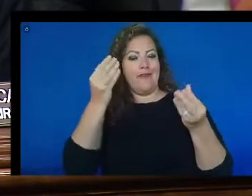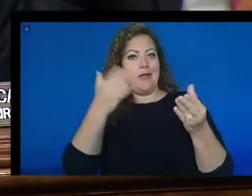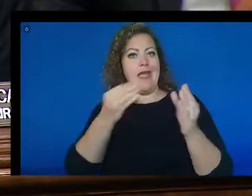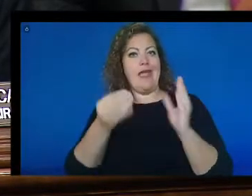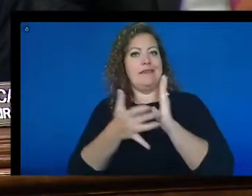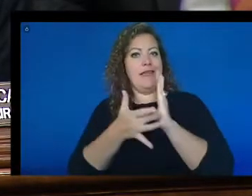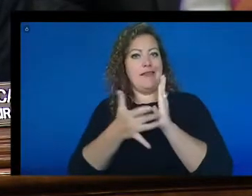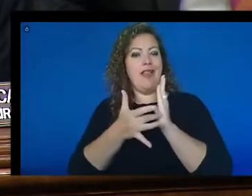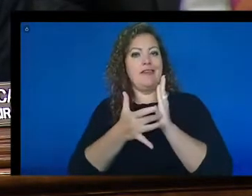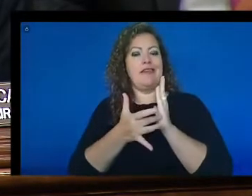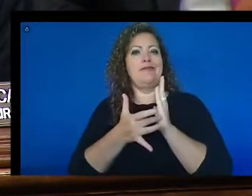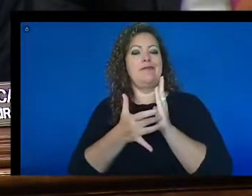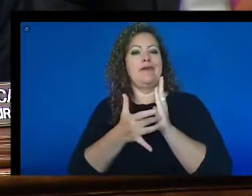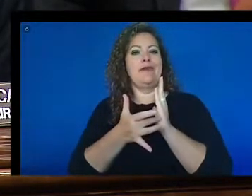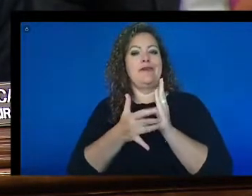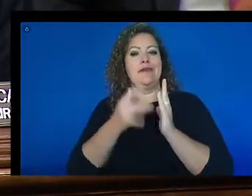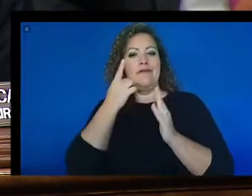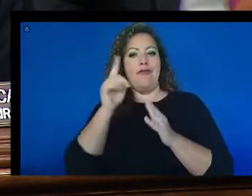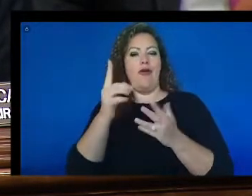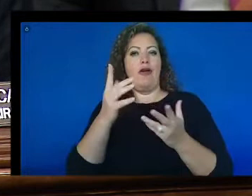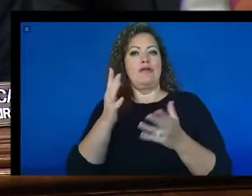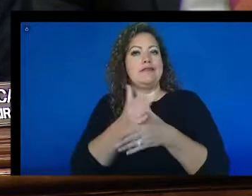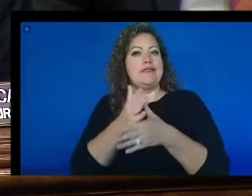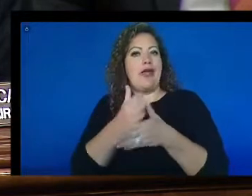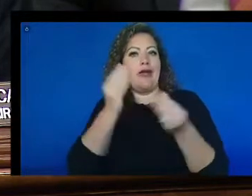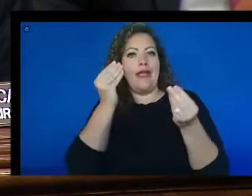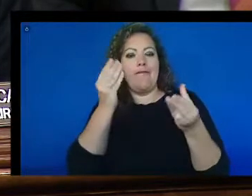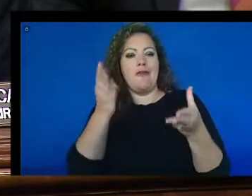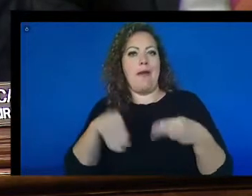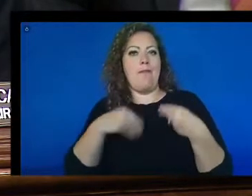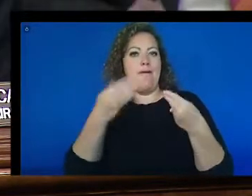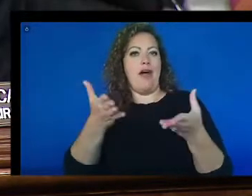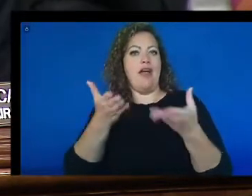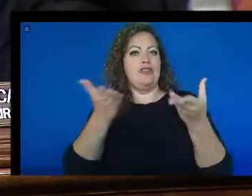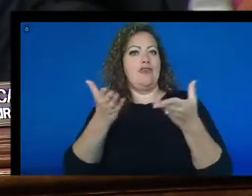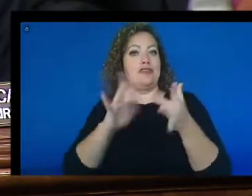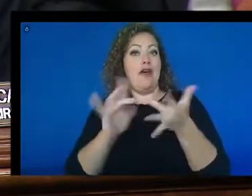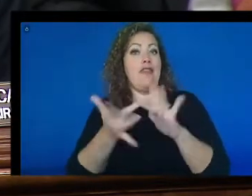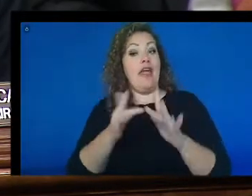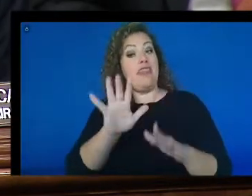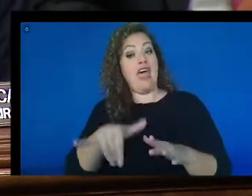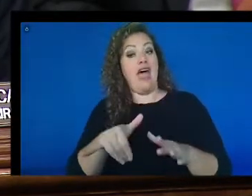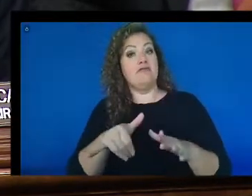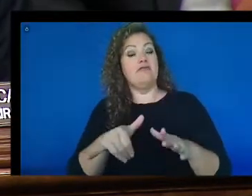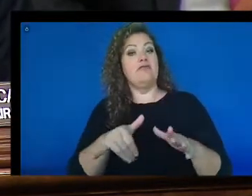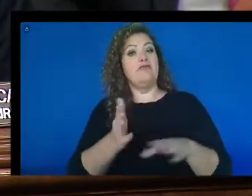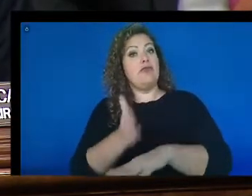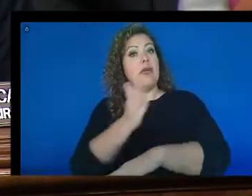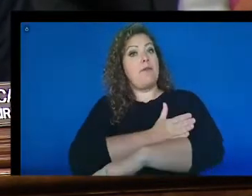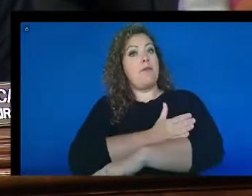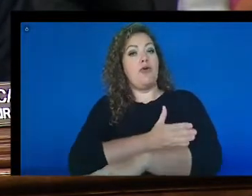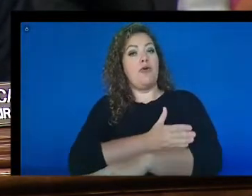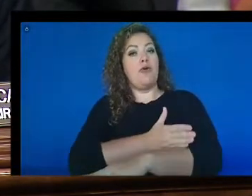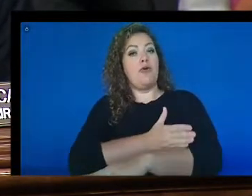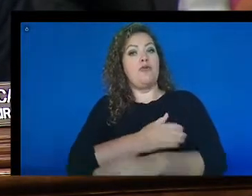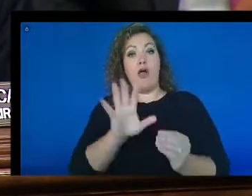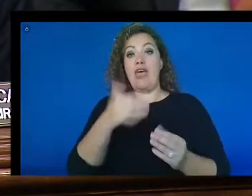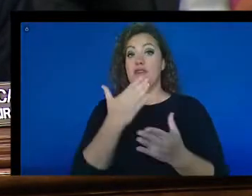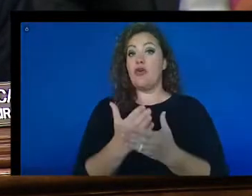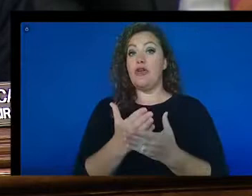information and provide services online. That's a good thing that those services are available online.